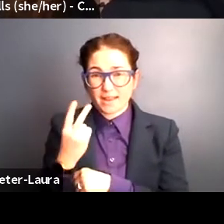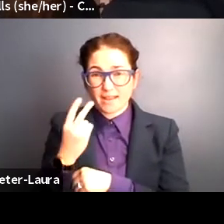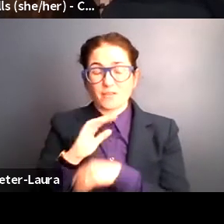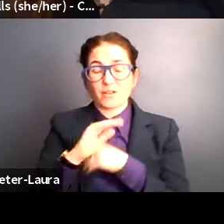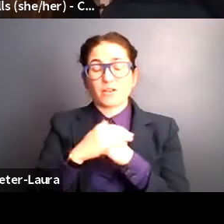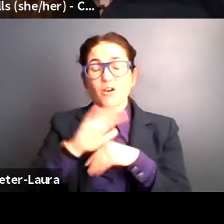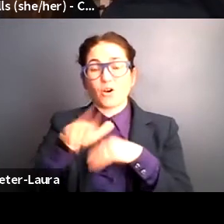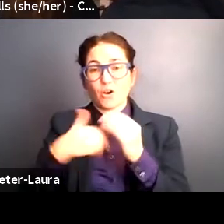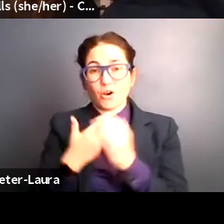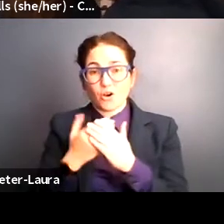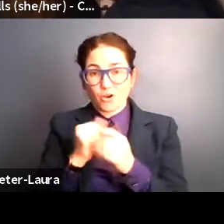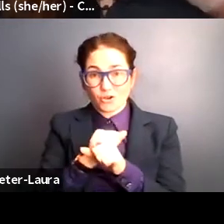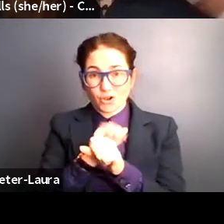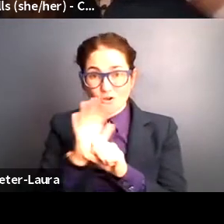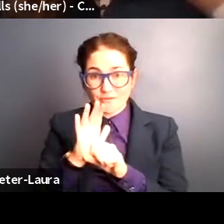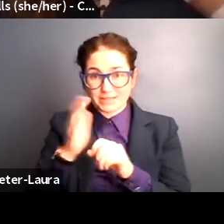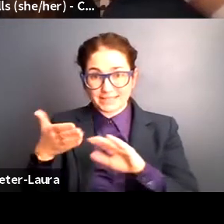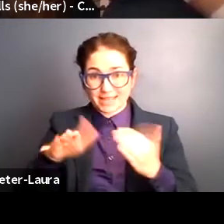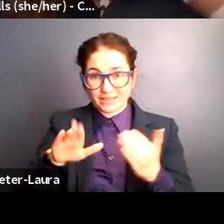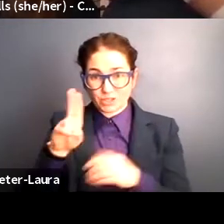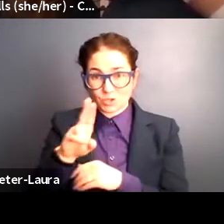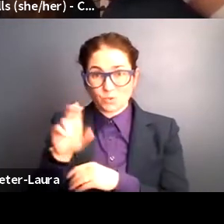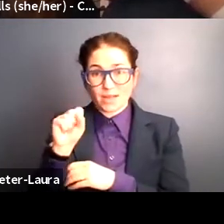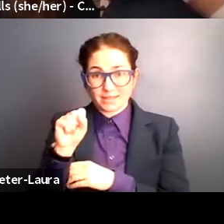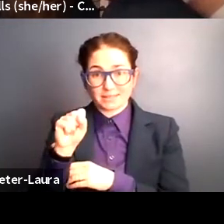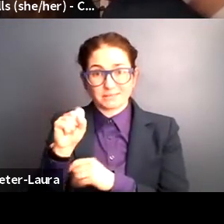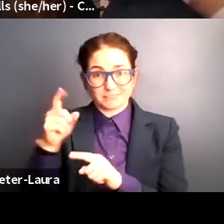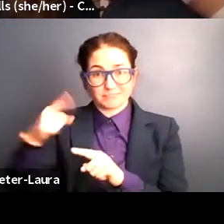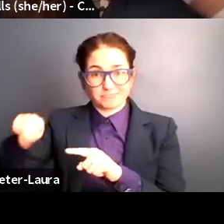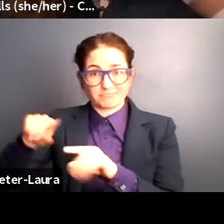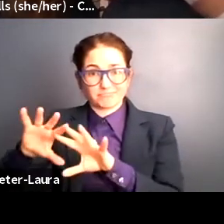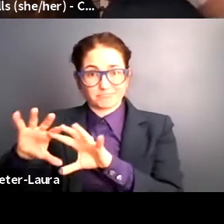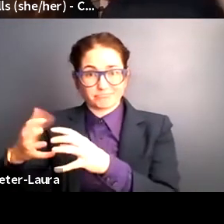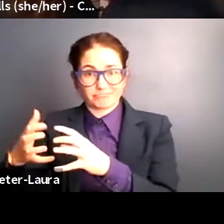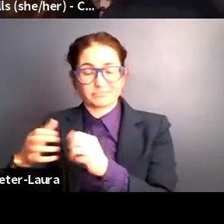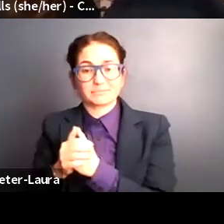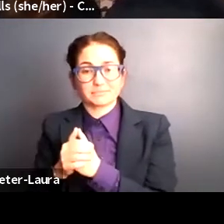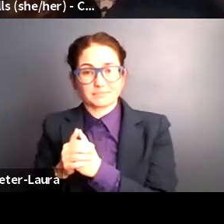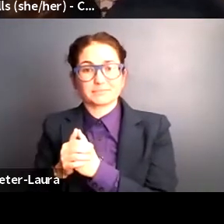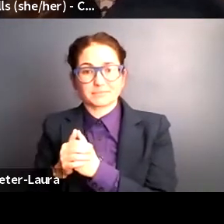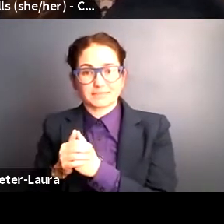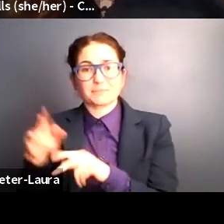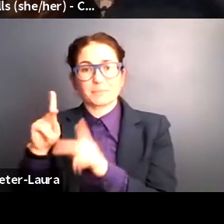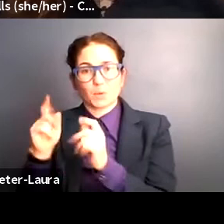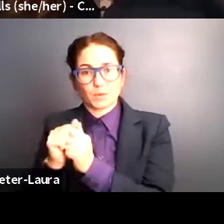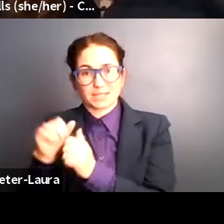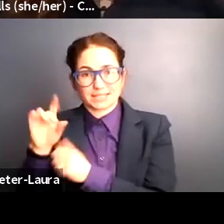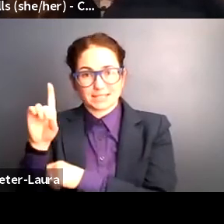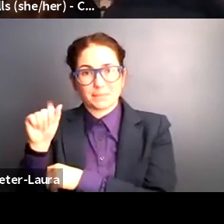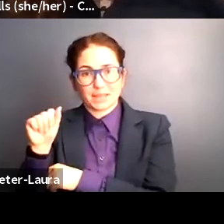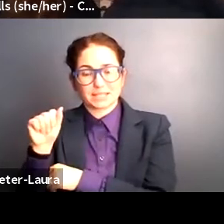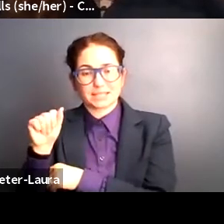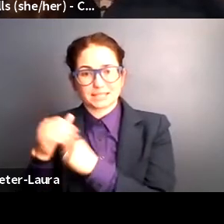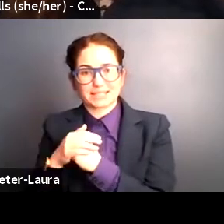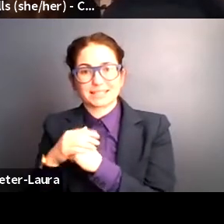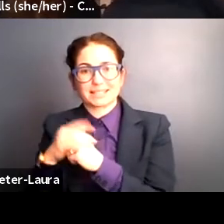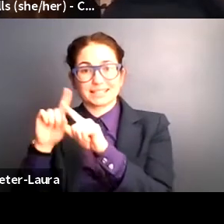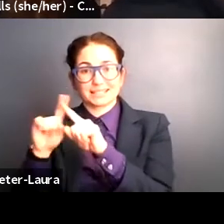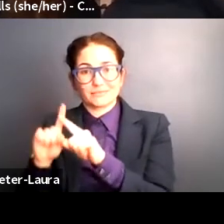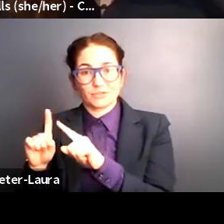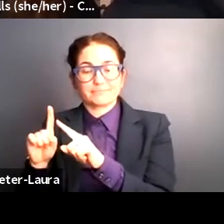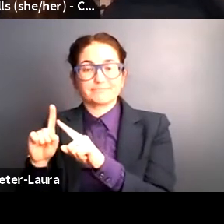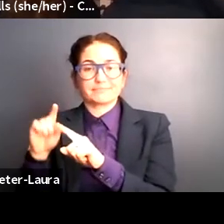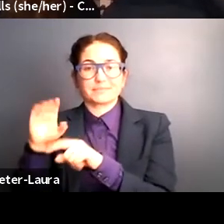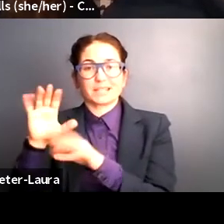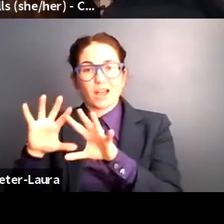deaths in the United States have occurred with people with disabilities in congregate settings or folks who work